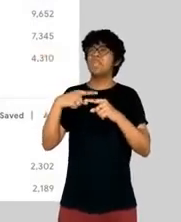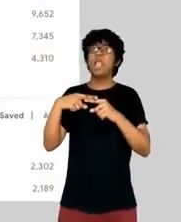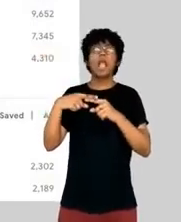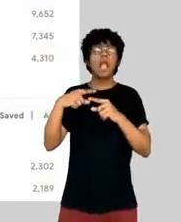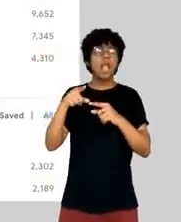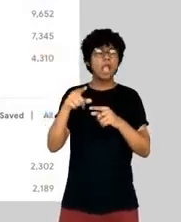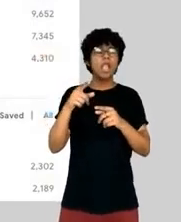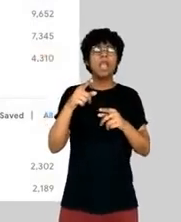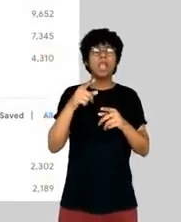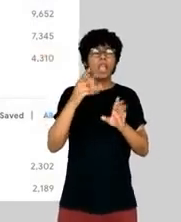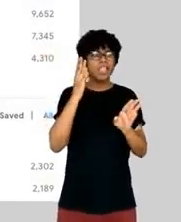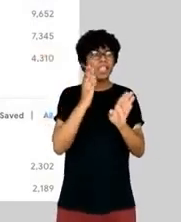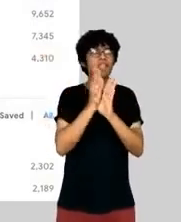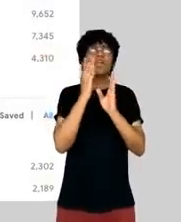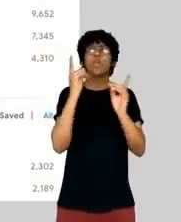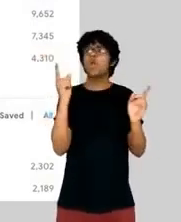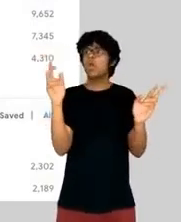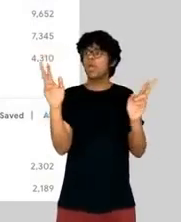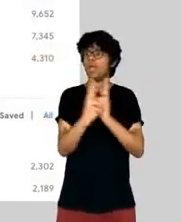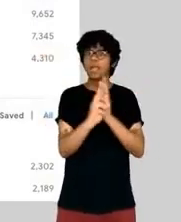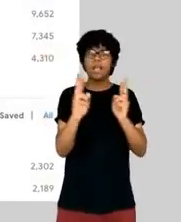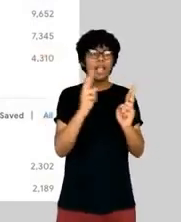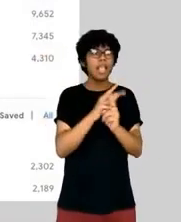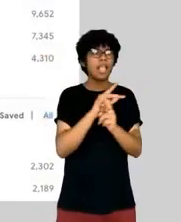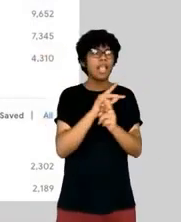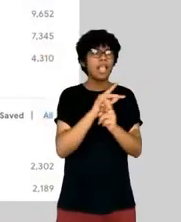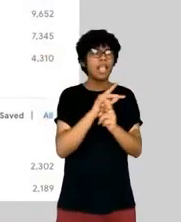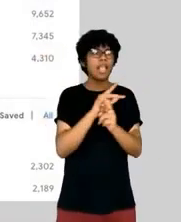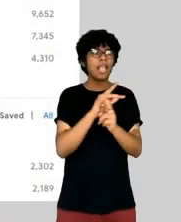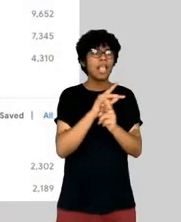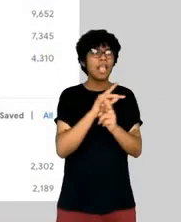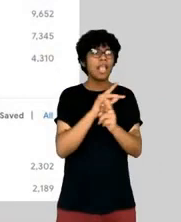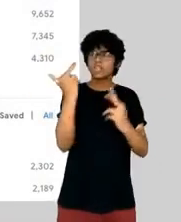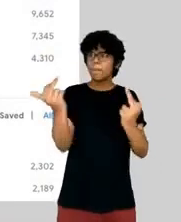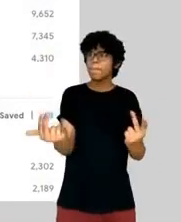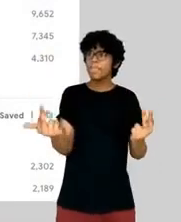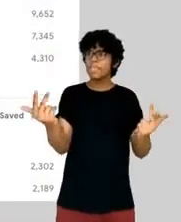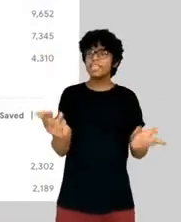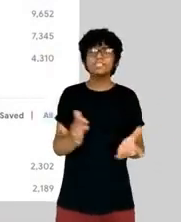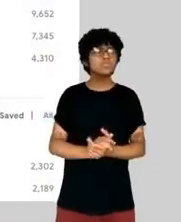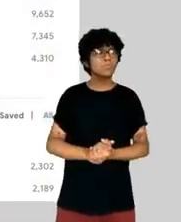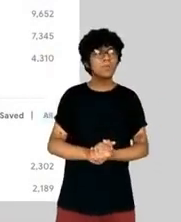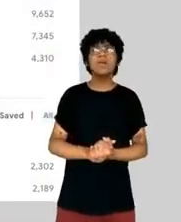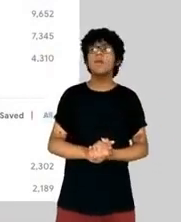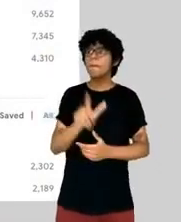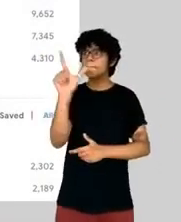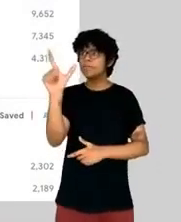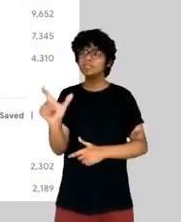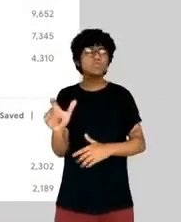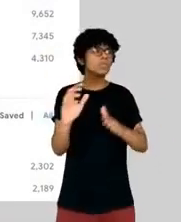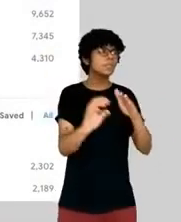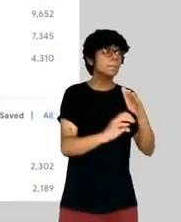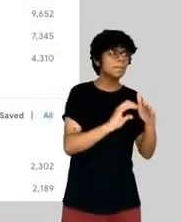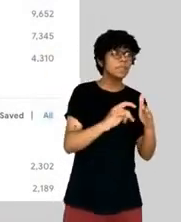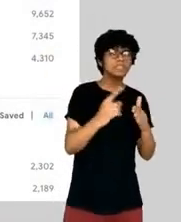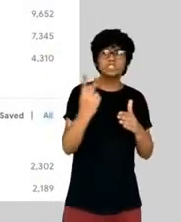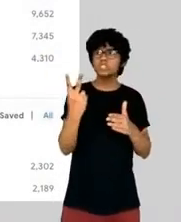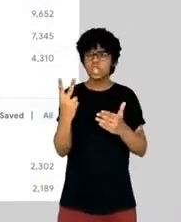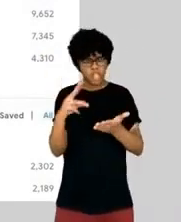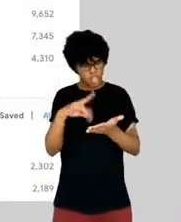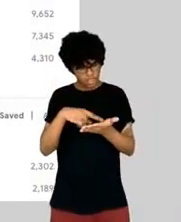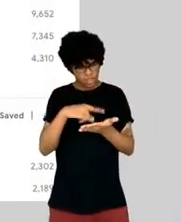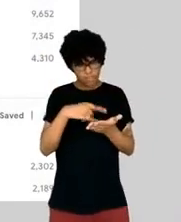address in two different documents. Imagine a product that not only makes that broad search available,